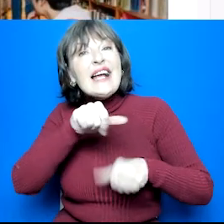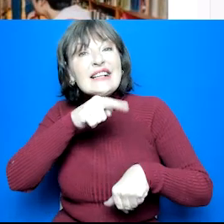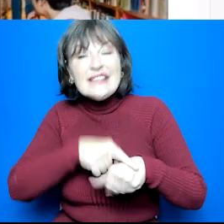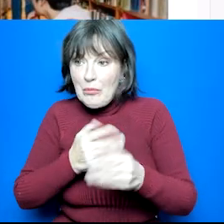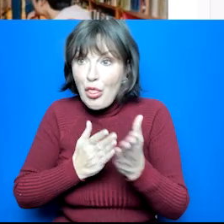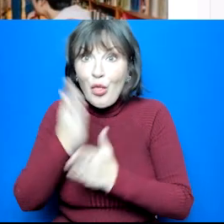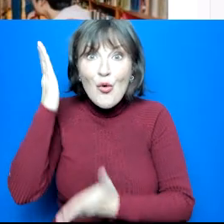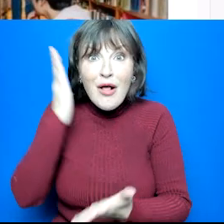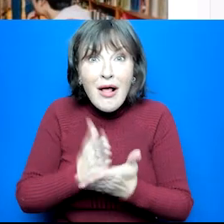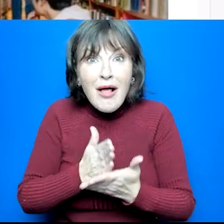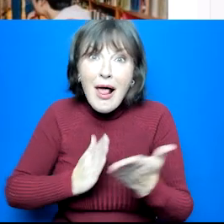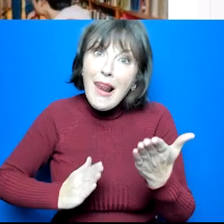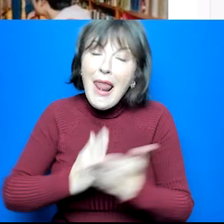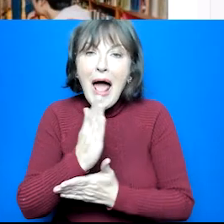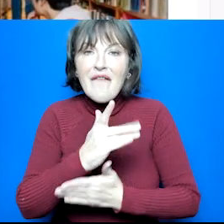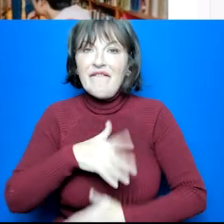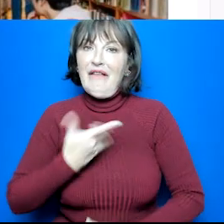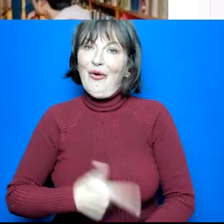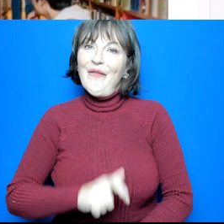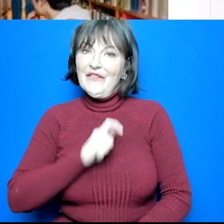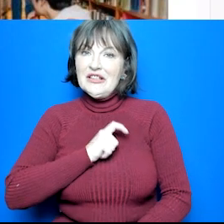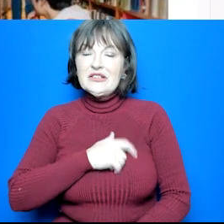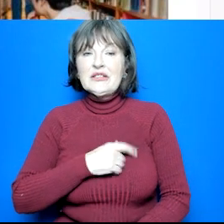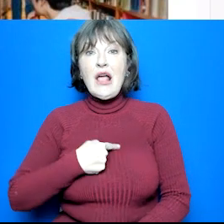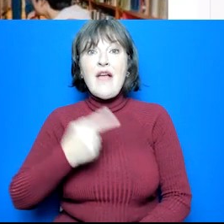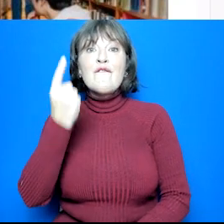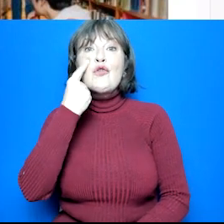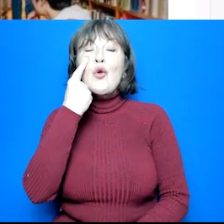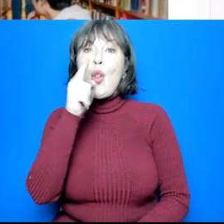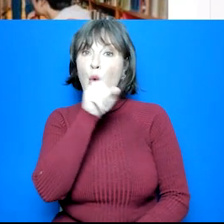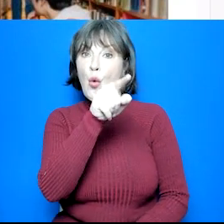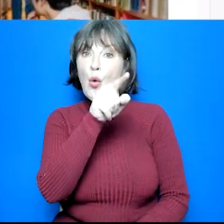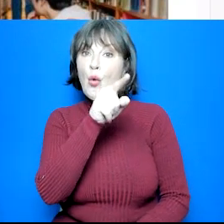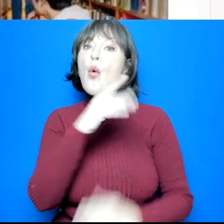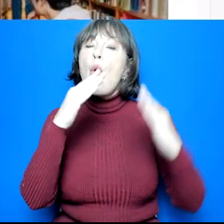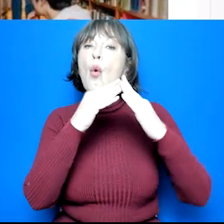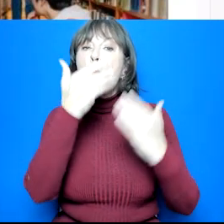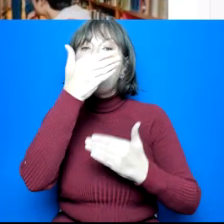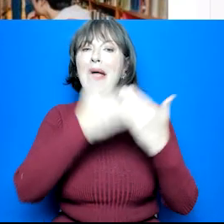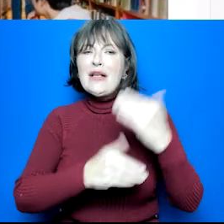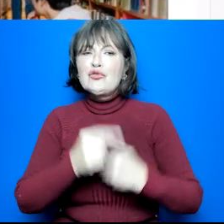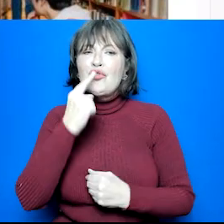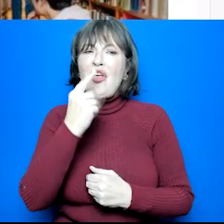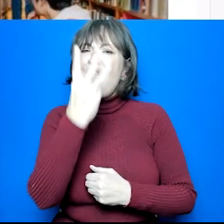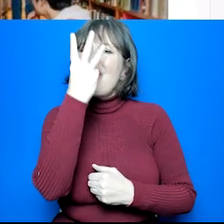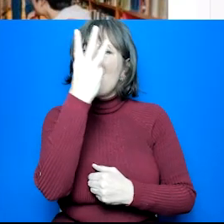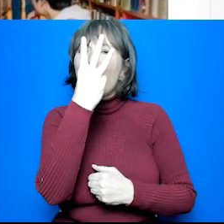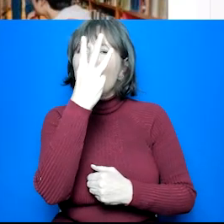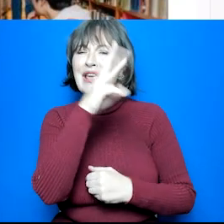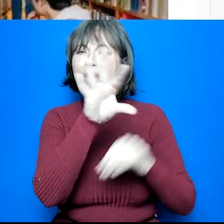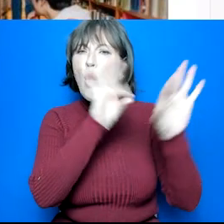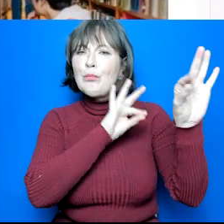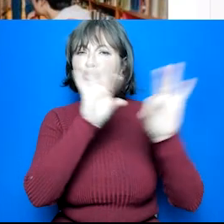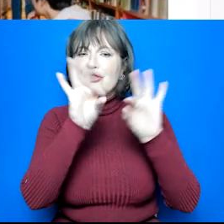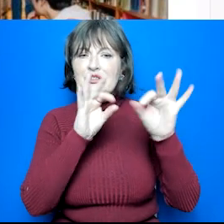through it together. Firstly, at the top of the My World of Work homepage you'll see three main options.